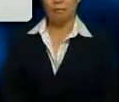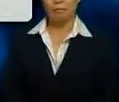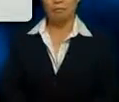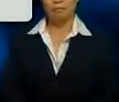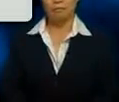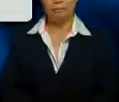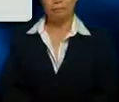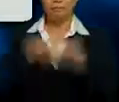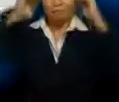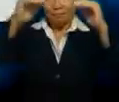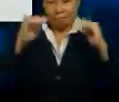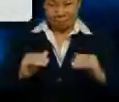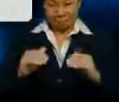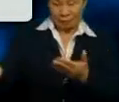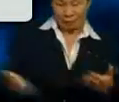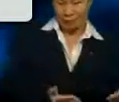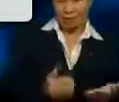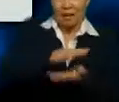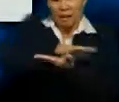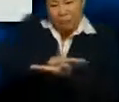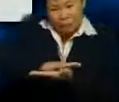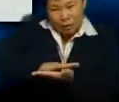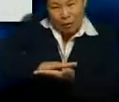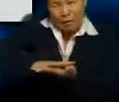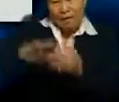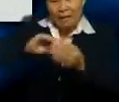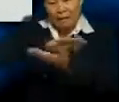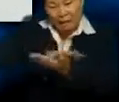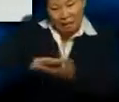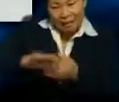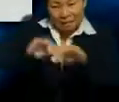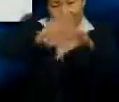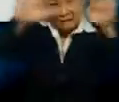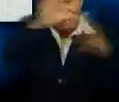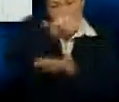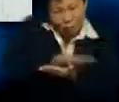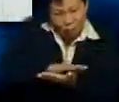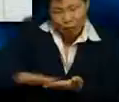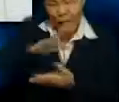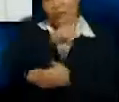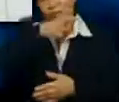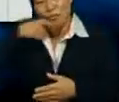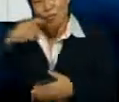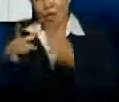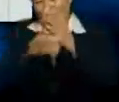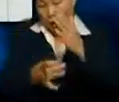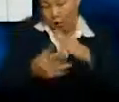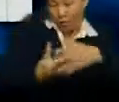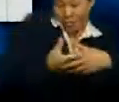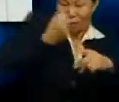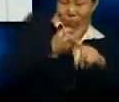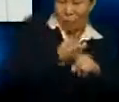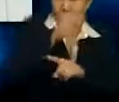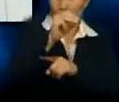The next stage will bring us to the clarifier, purifier, and vacuum dryer. The oil that was extracted from the